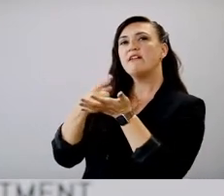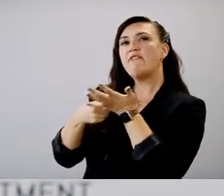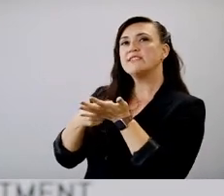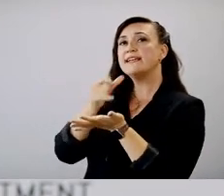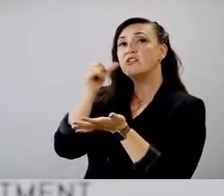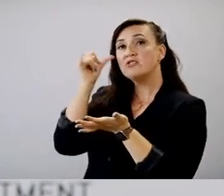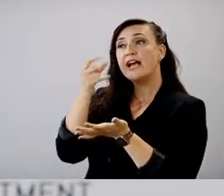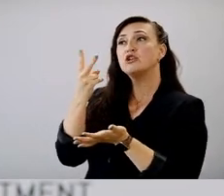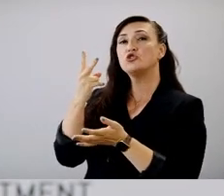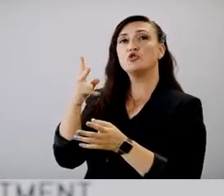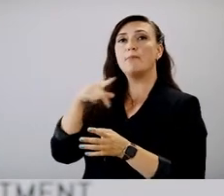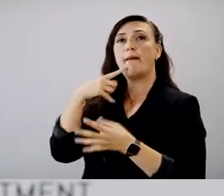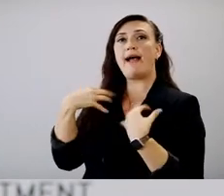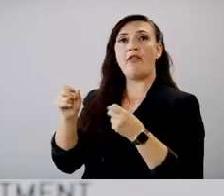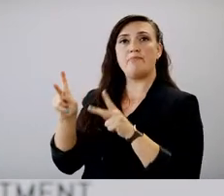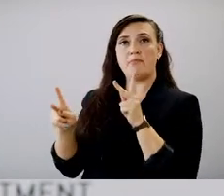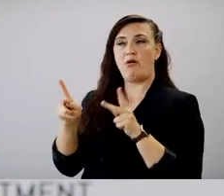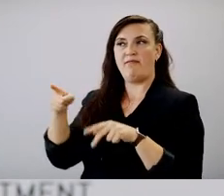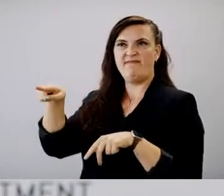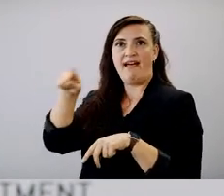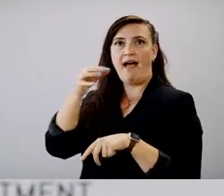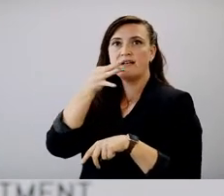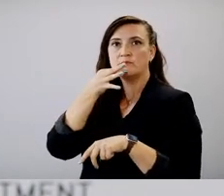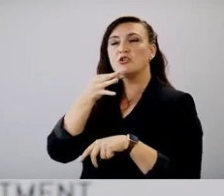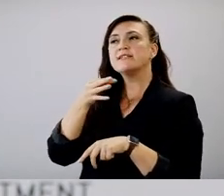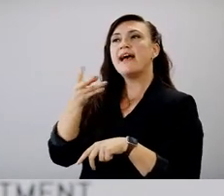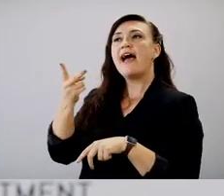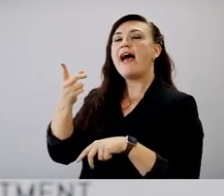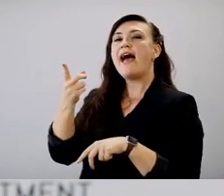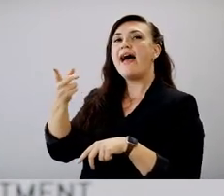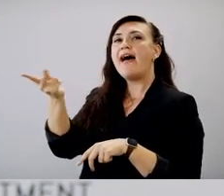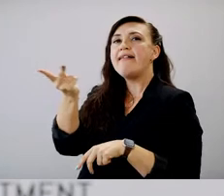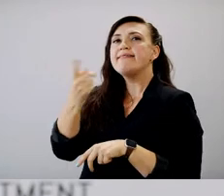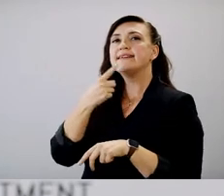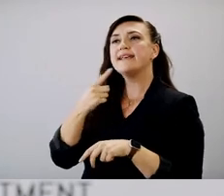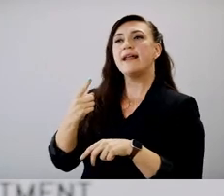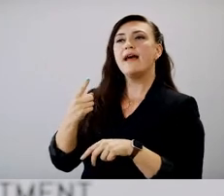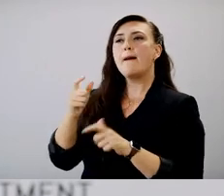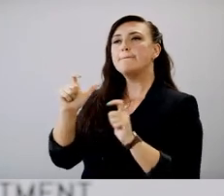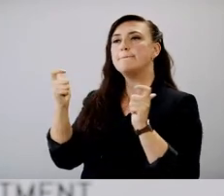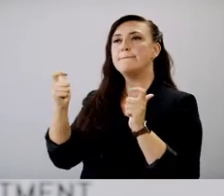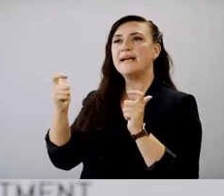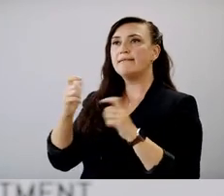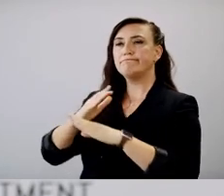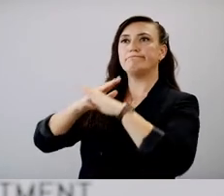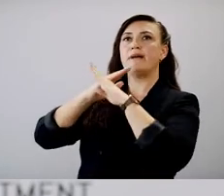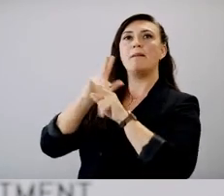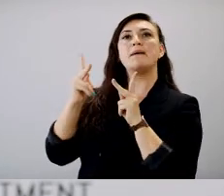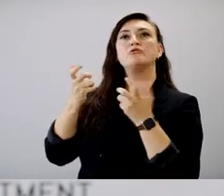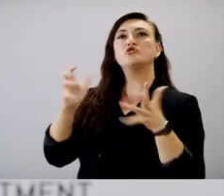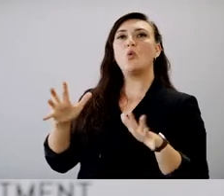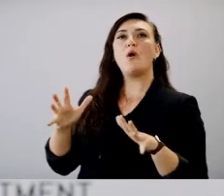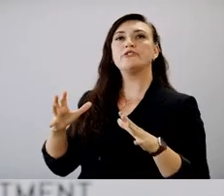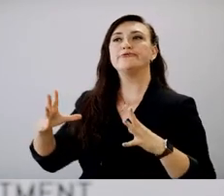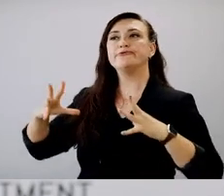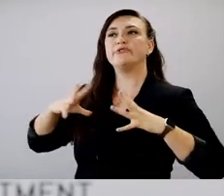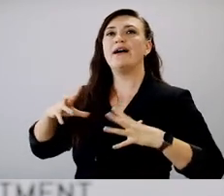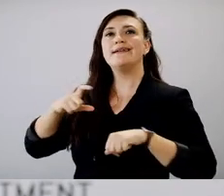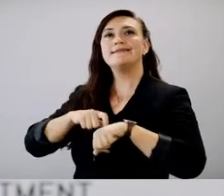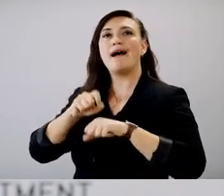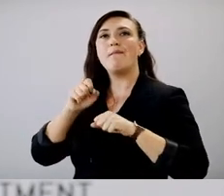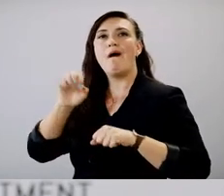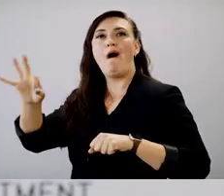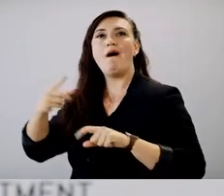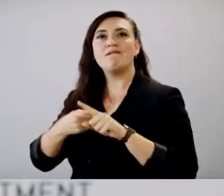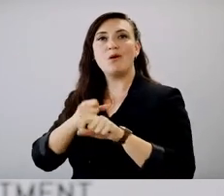two public health experts, say one of the biggest obstacles is people don't want to take time off work, unpaid time off to go get a